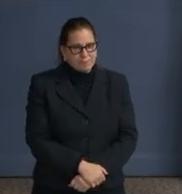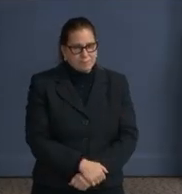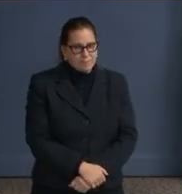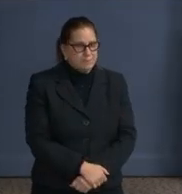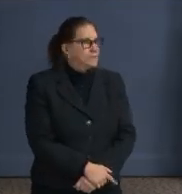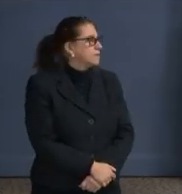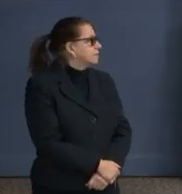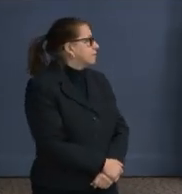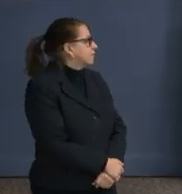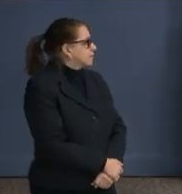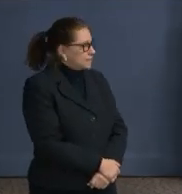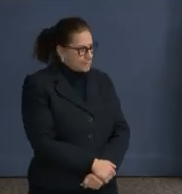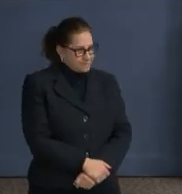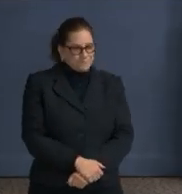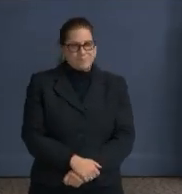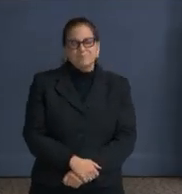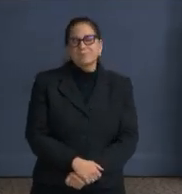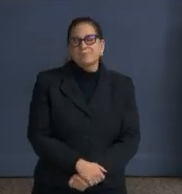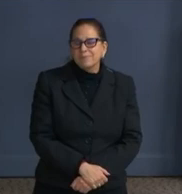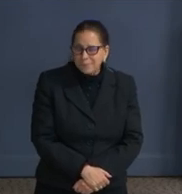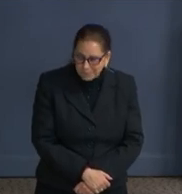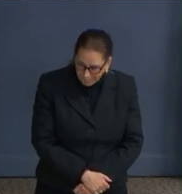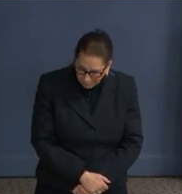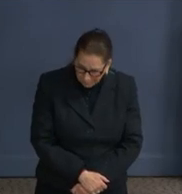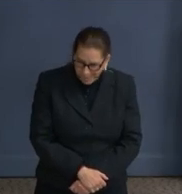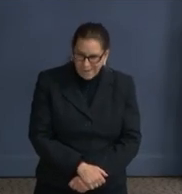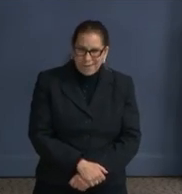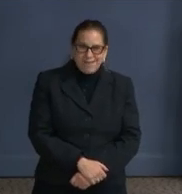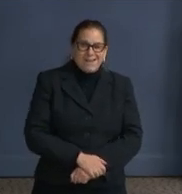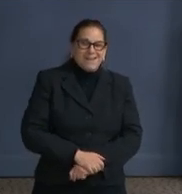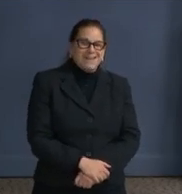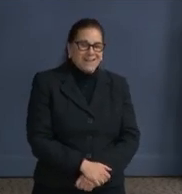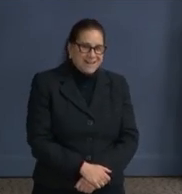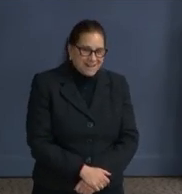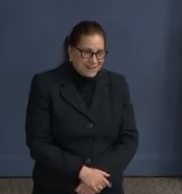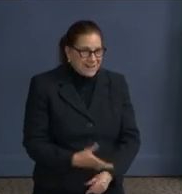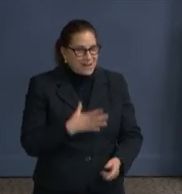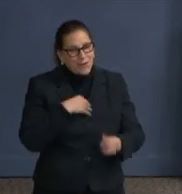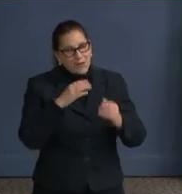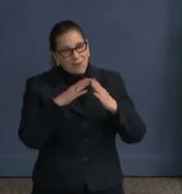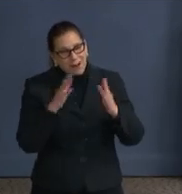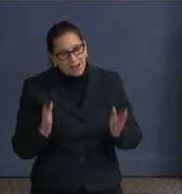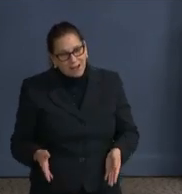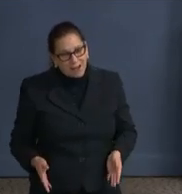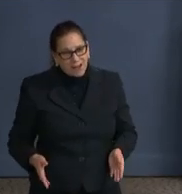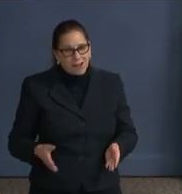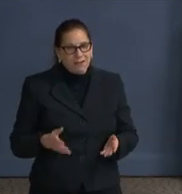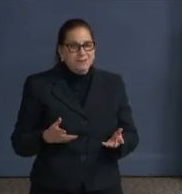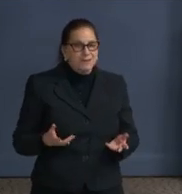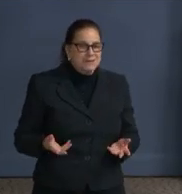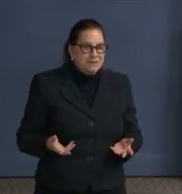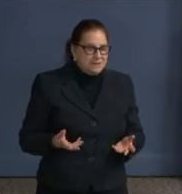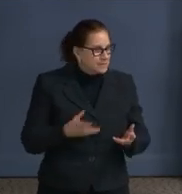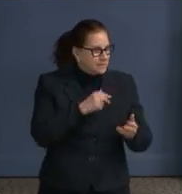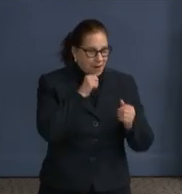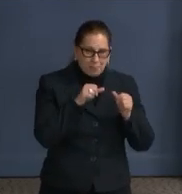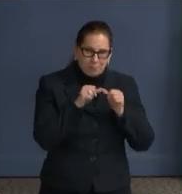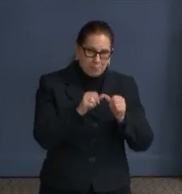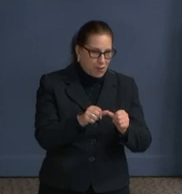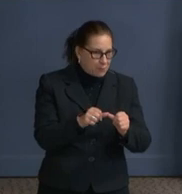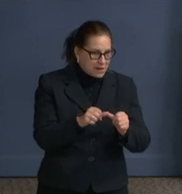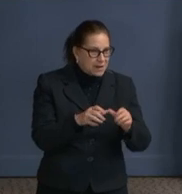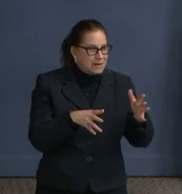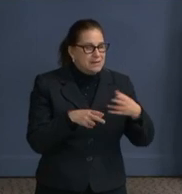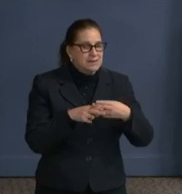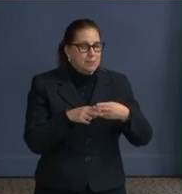me just, before you make the fencing around the White House a permanent structure, it is not. That is a temporary structure,